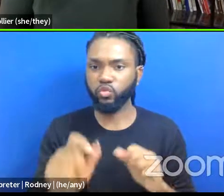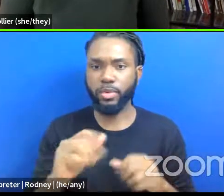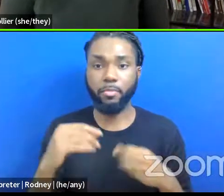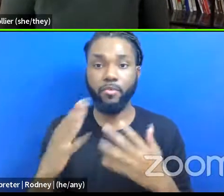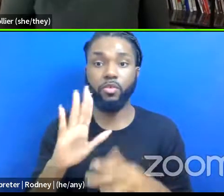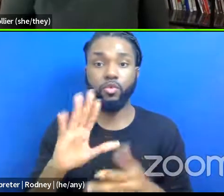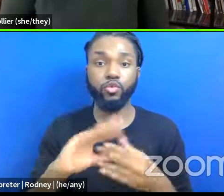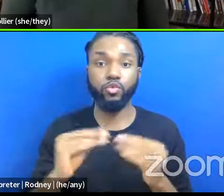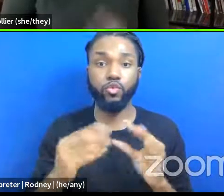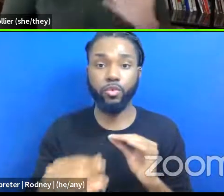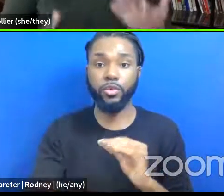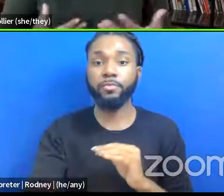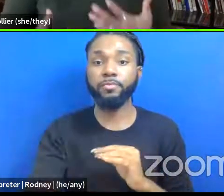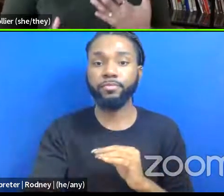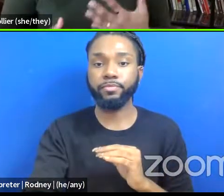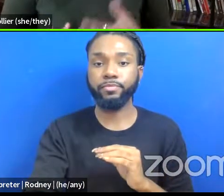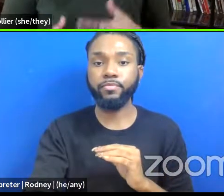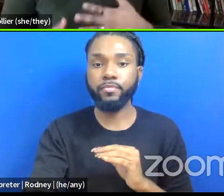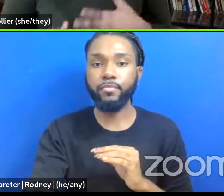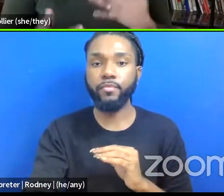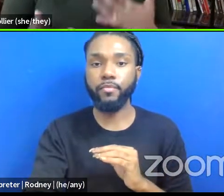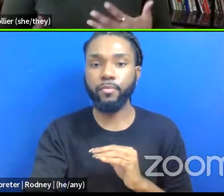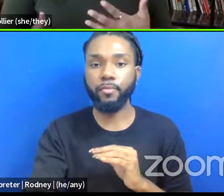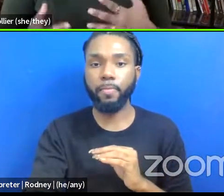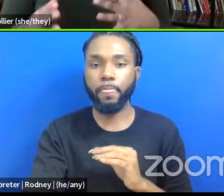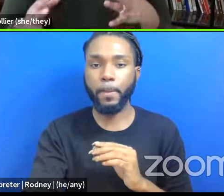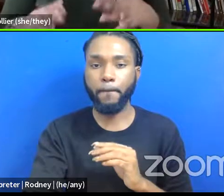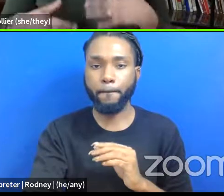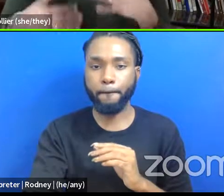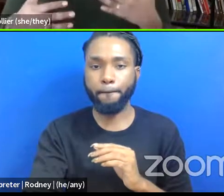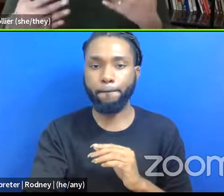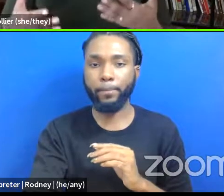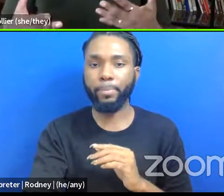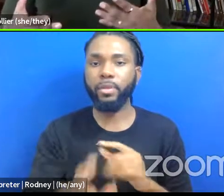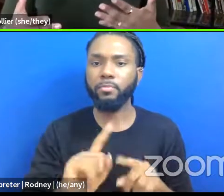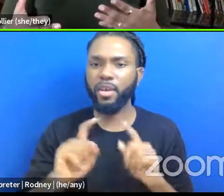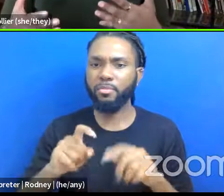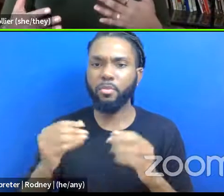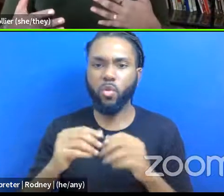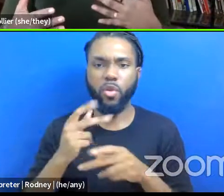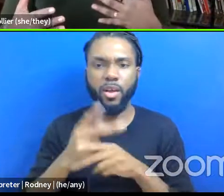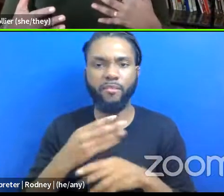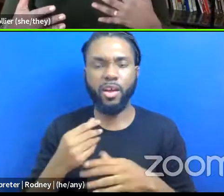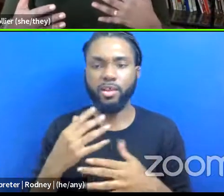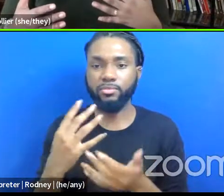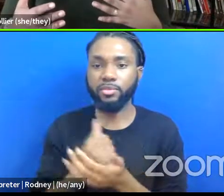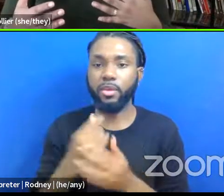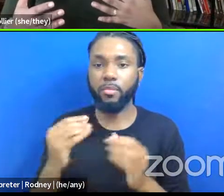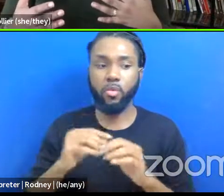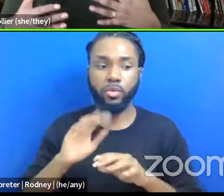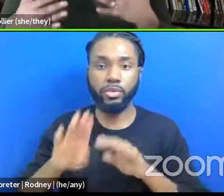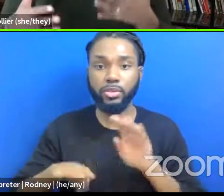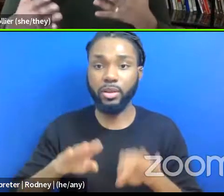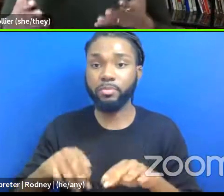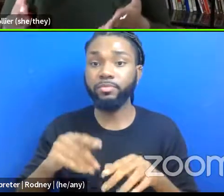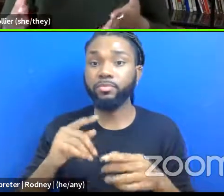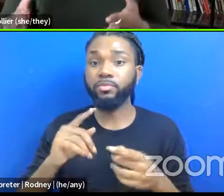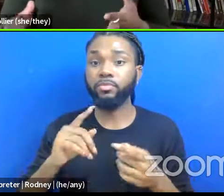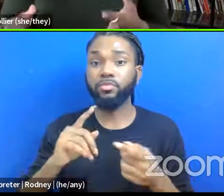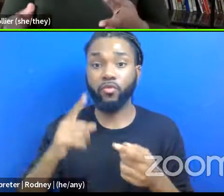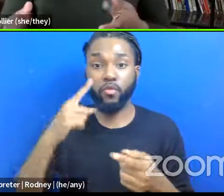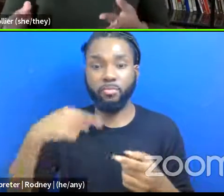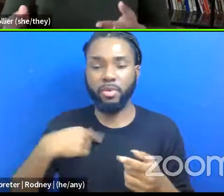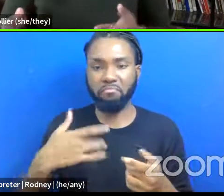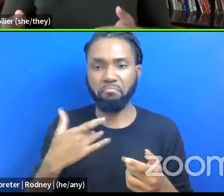but then there, there's a need to sort of be even more careful and to take more steps that for me weren't